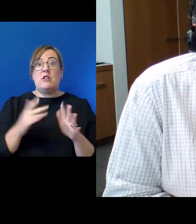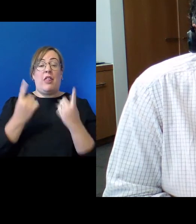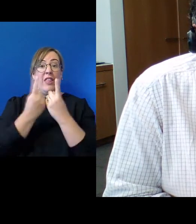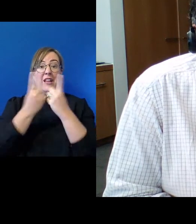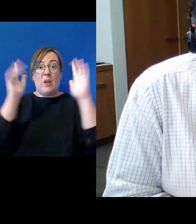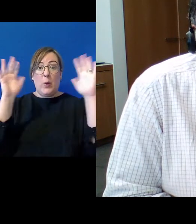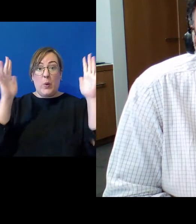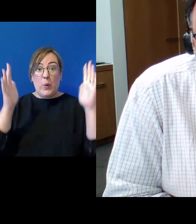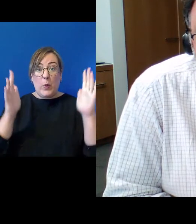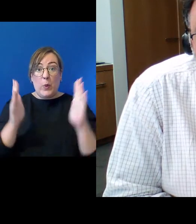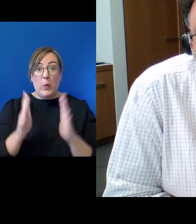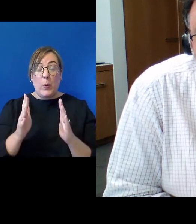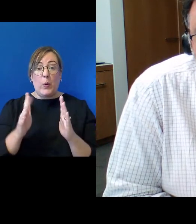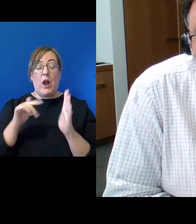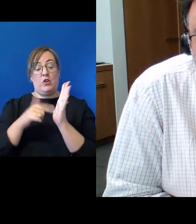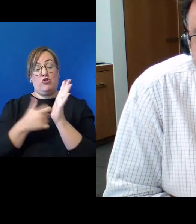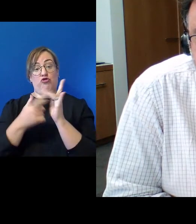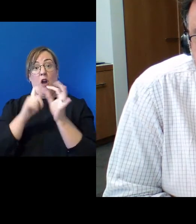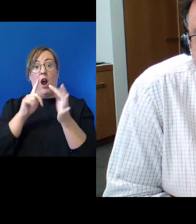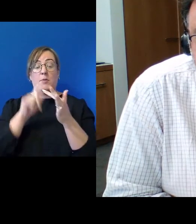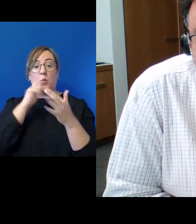disintegration of tribal cohesion.